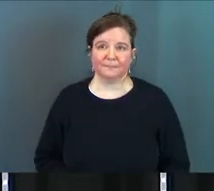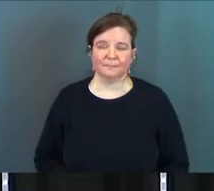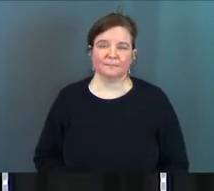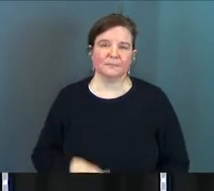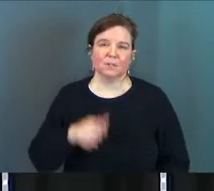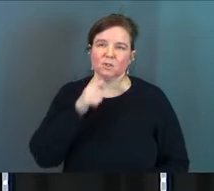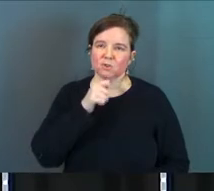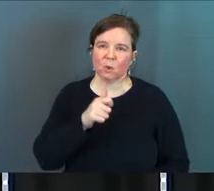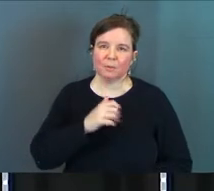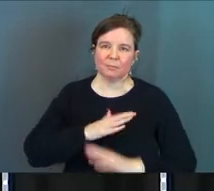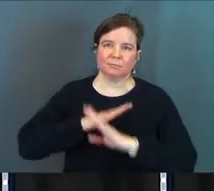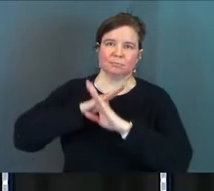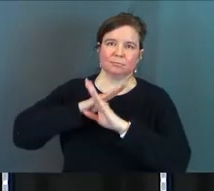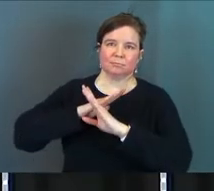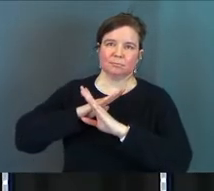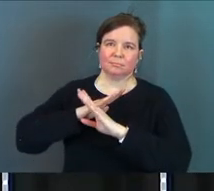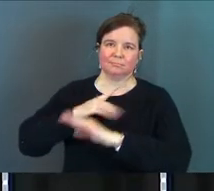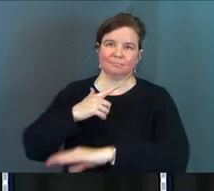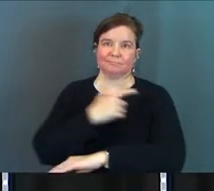don't be immune to the gospel